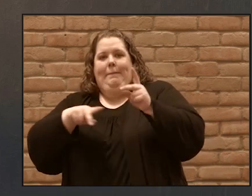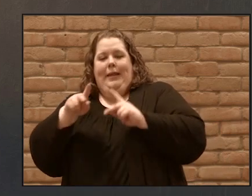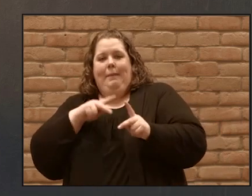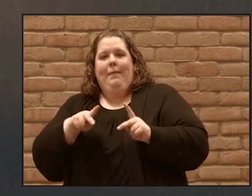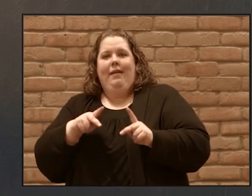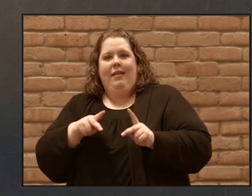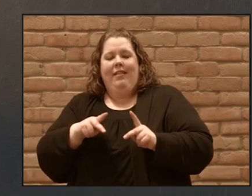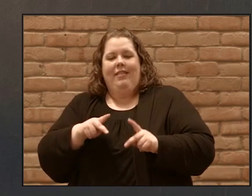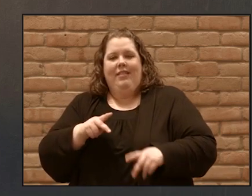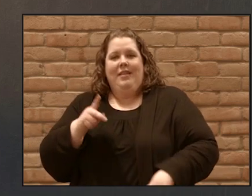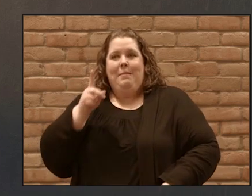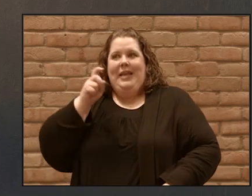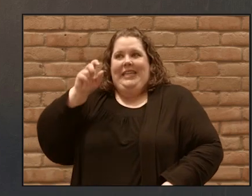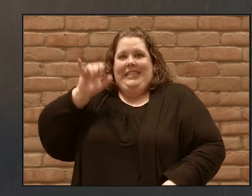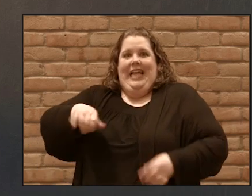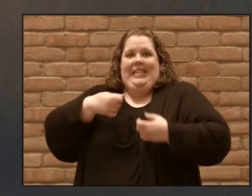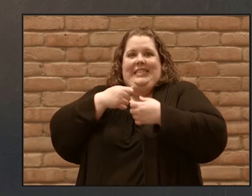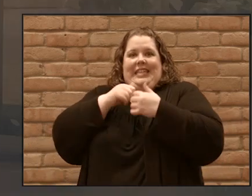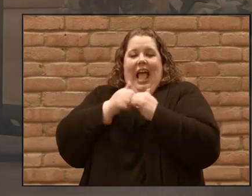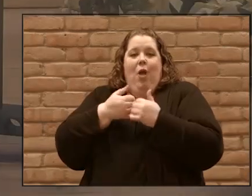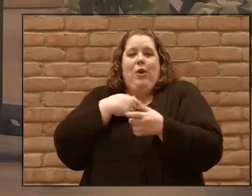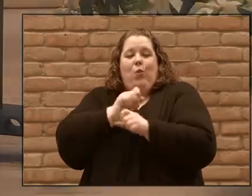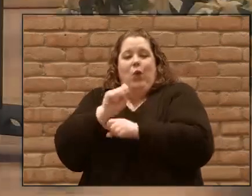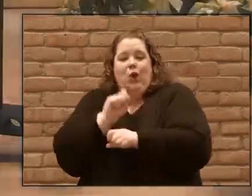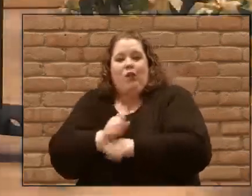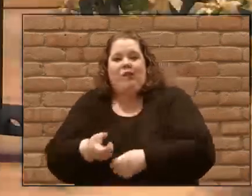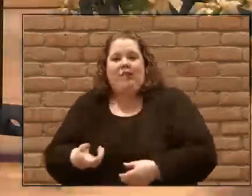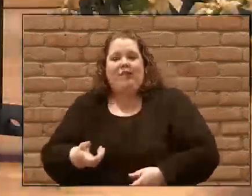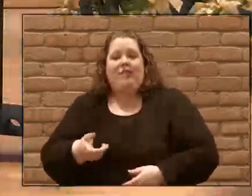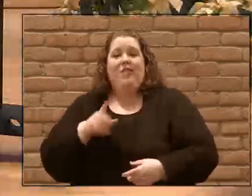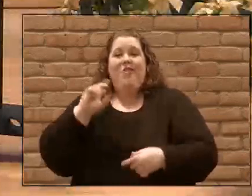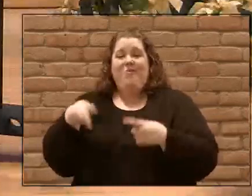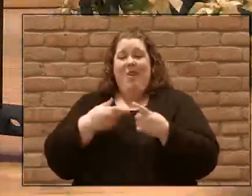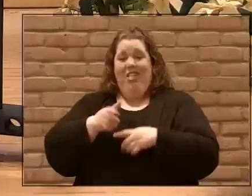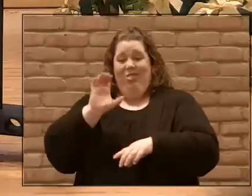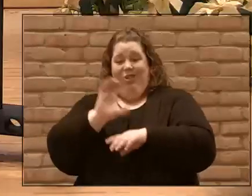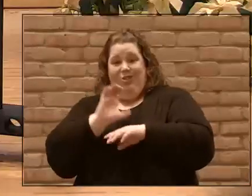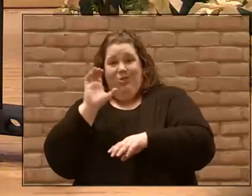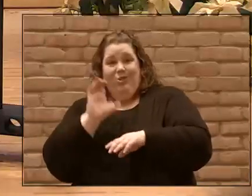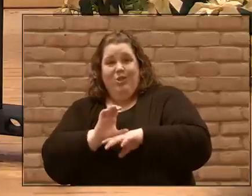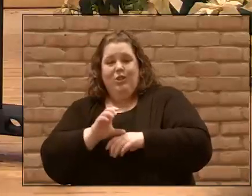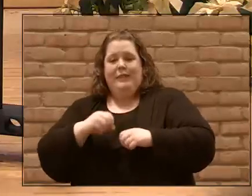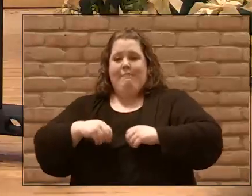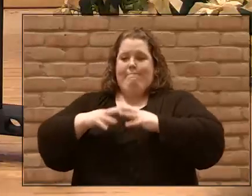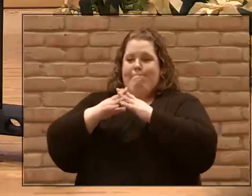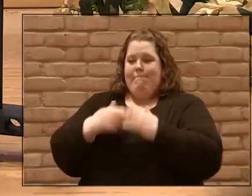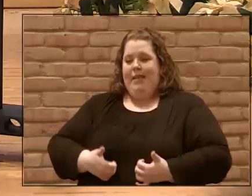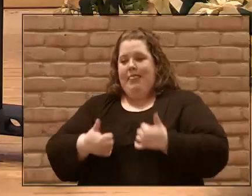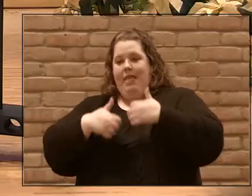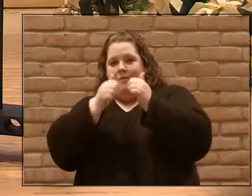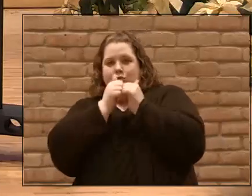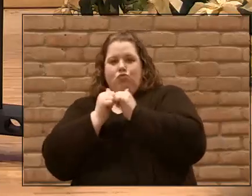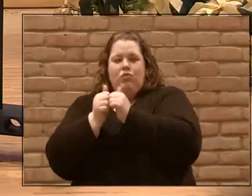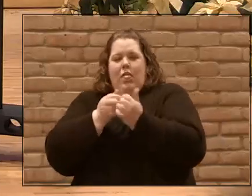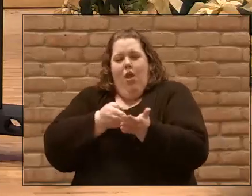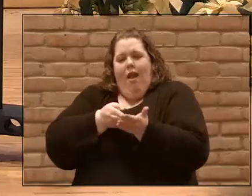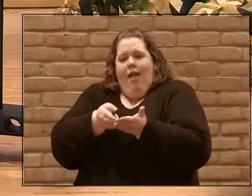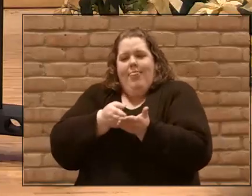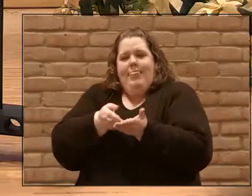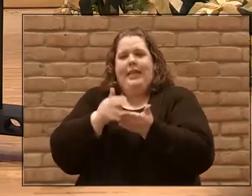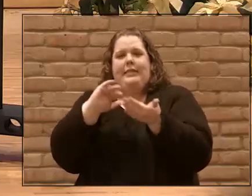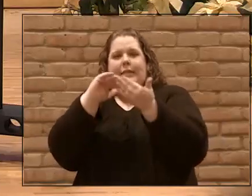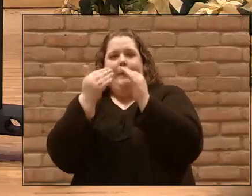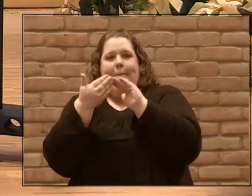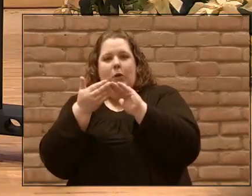saved because this is how it works when the church is living together in authentic community focused on what we're